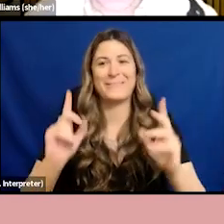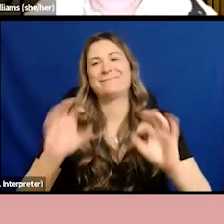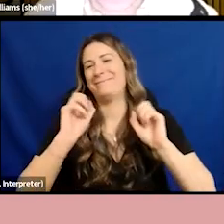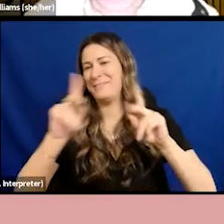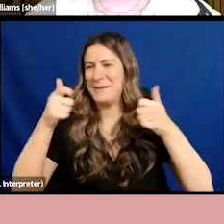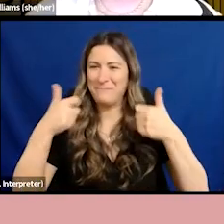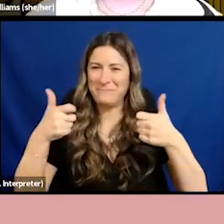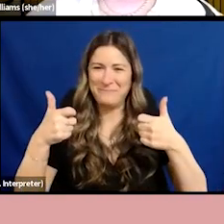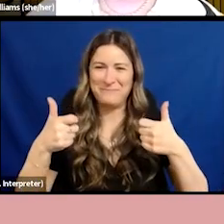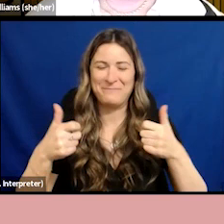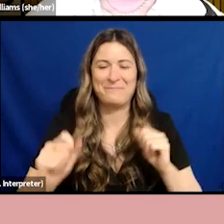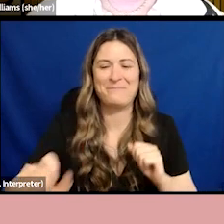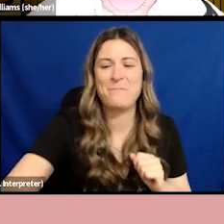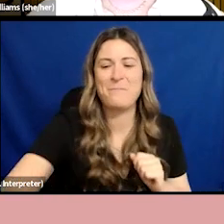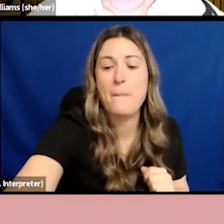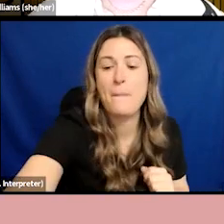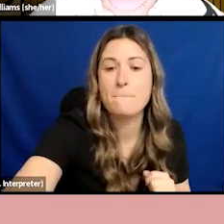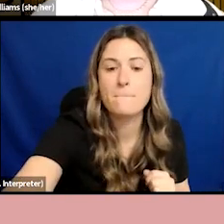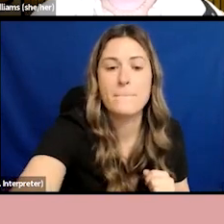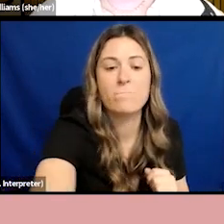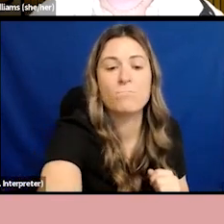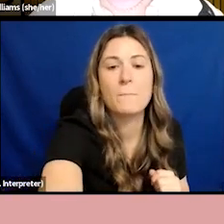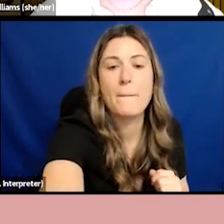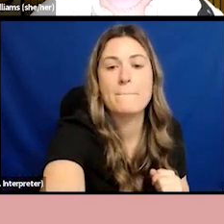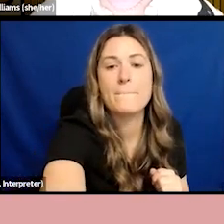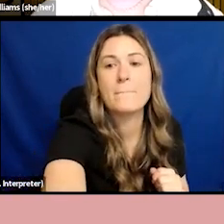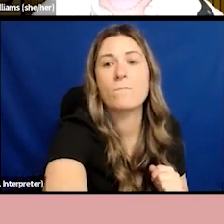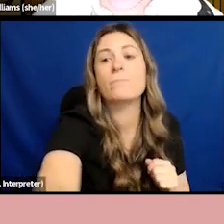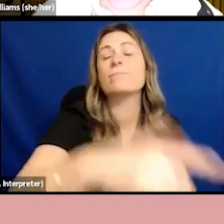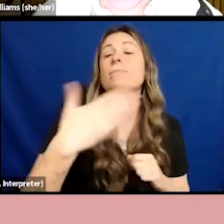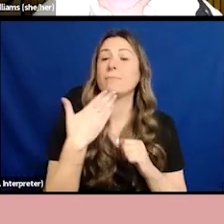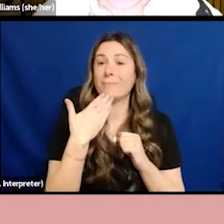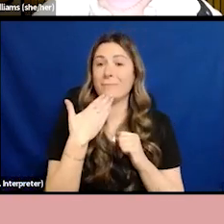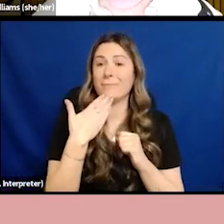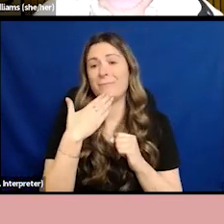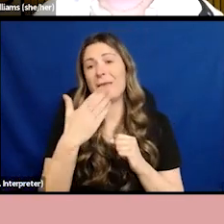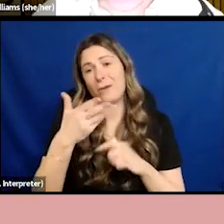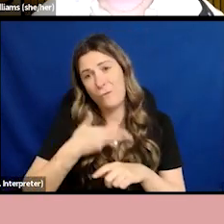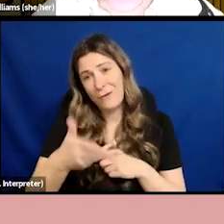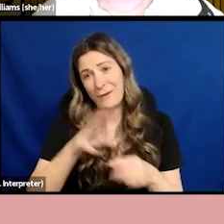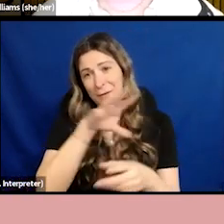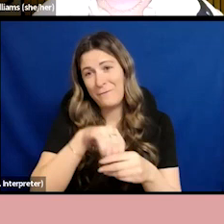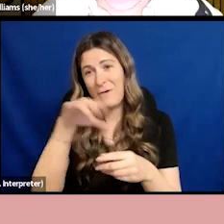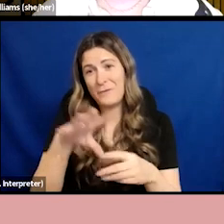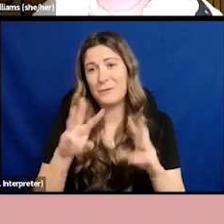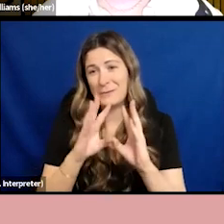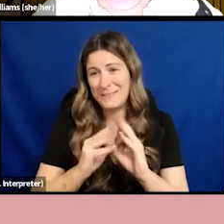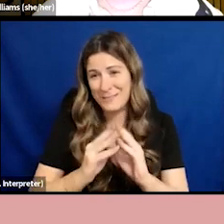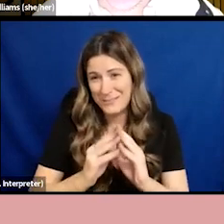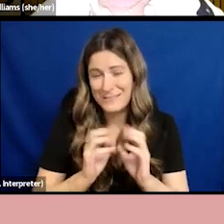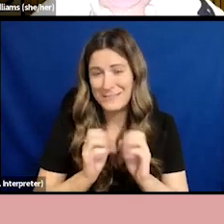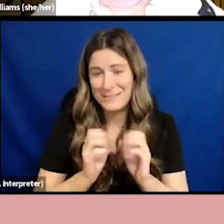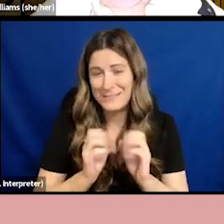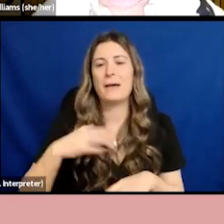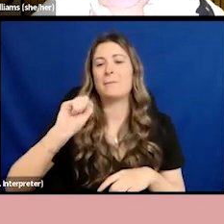go. Okay. So thank you so much for having me as part of your session. I'm Sophie Williams and I use she, her pronouns.